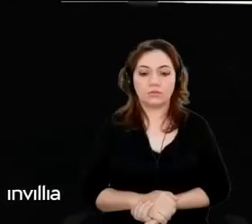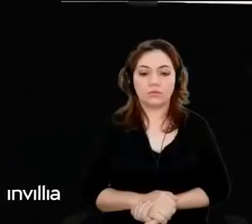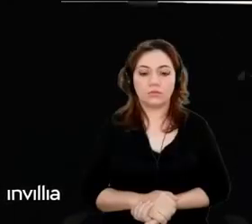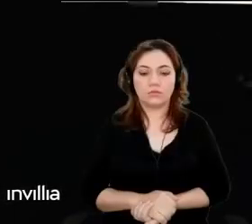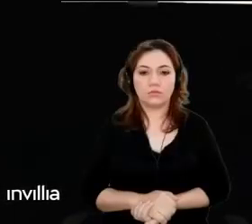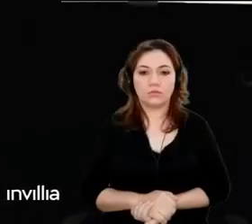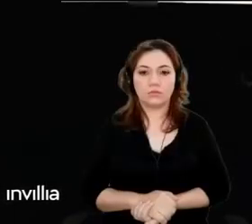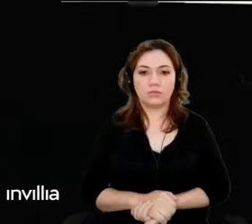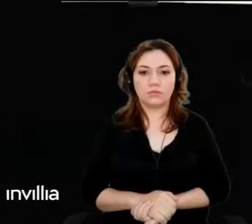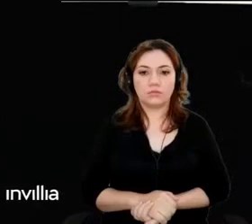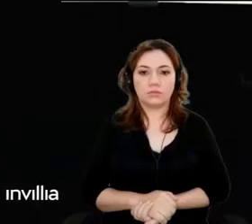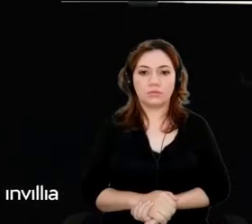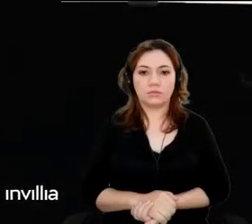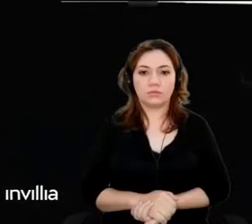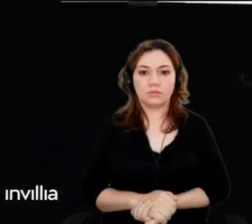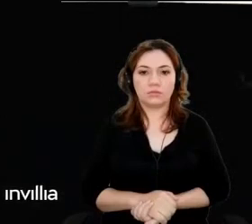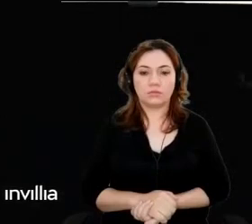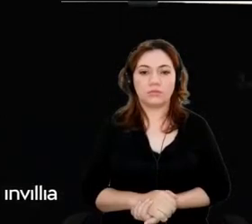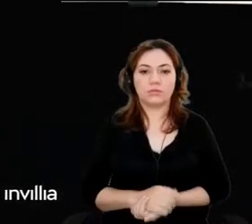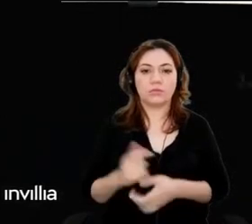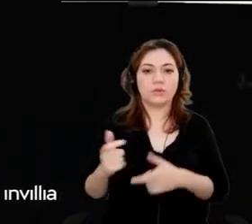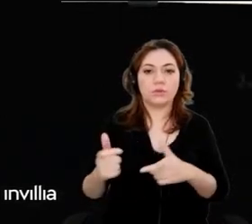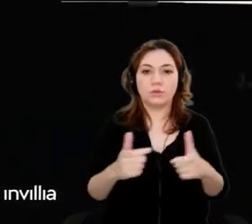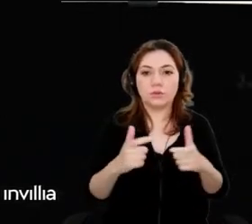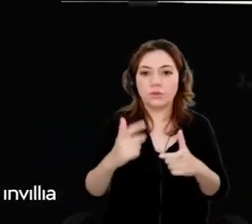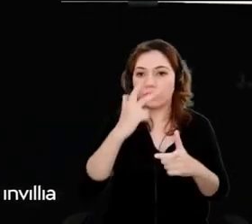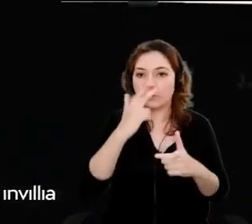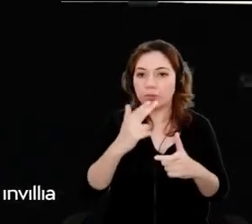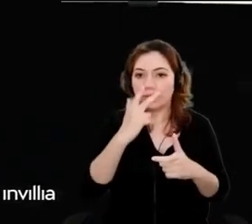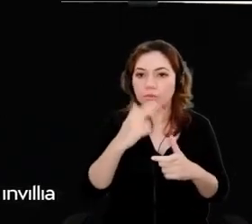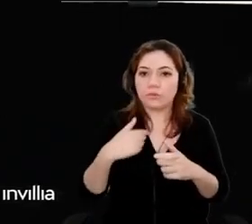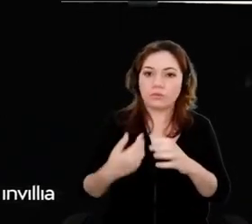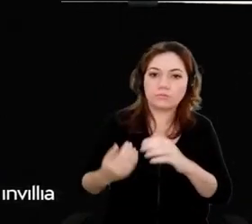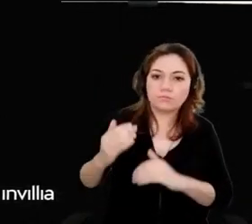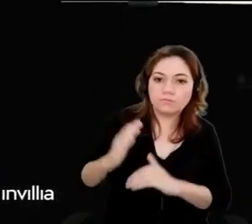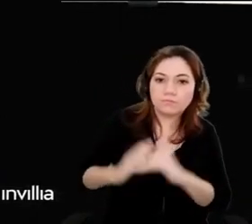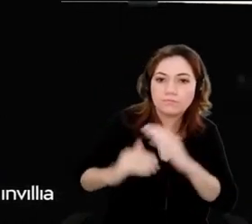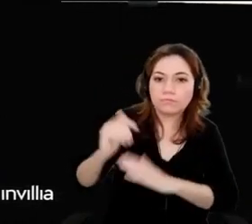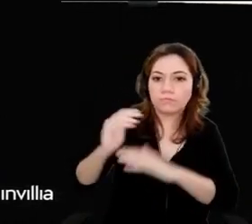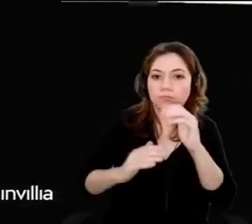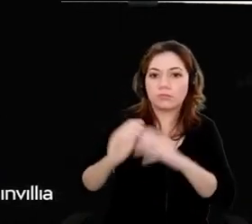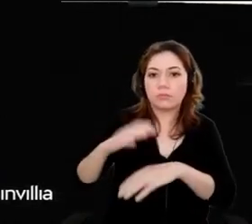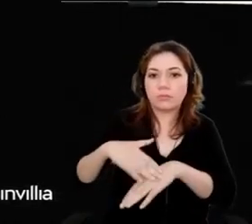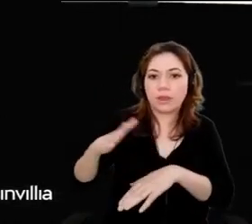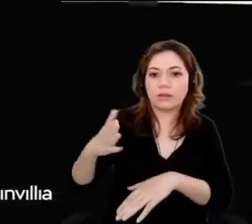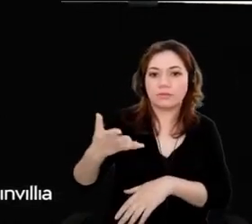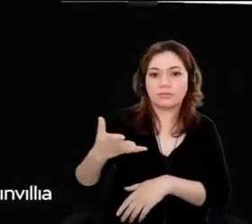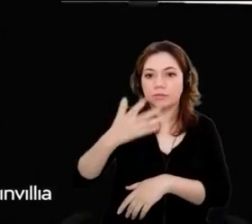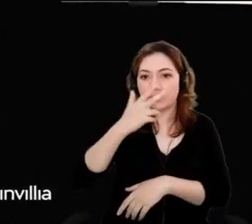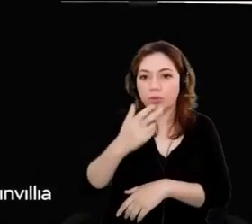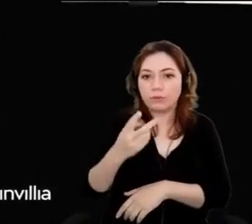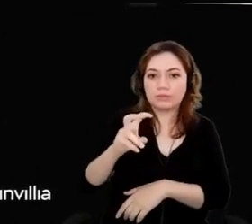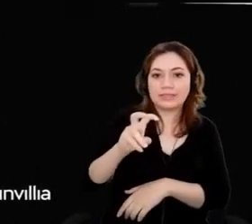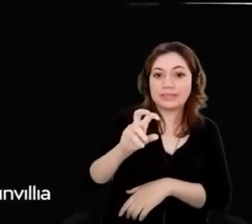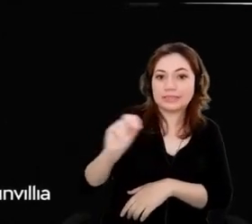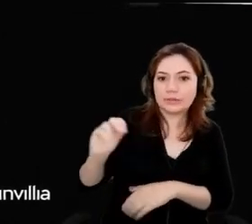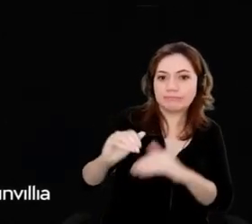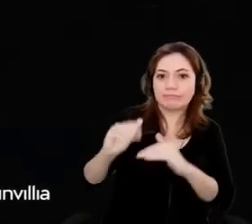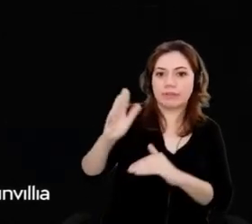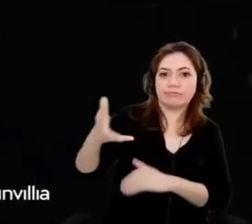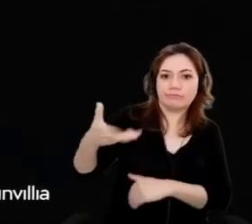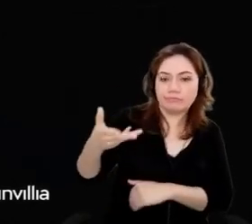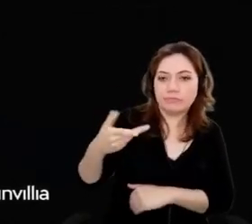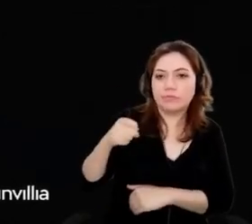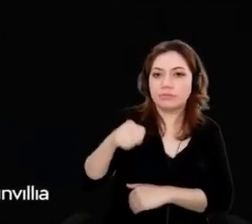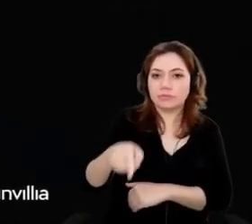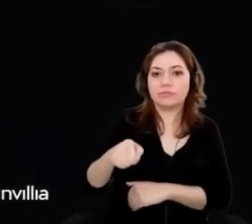our more than 50 accelerators. Such as AI metrics. Alexa and Watson assistant integration